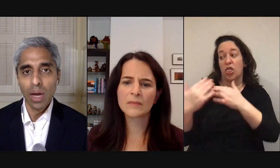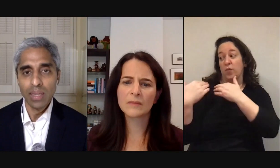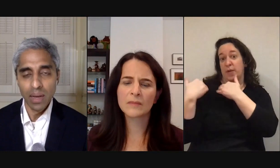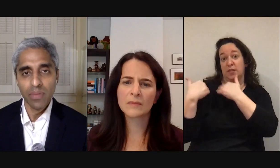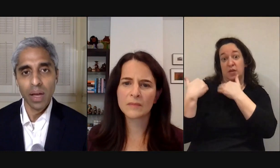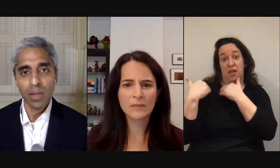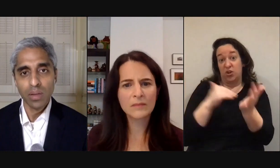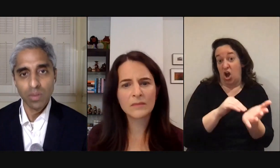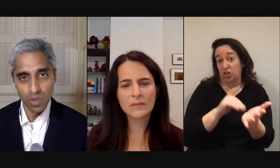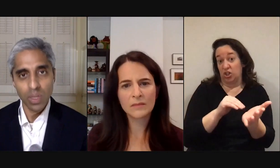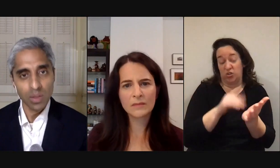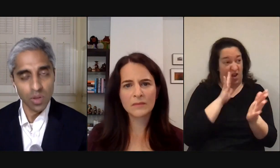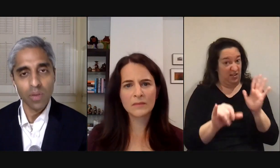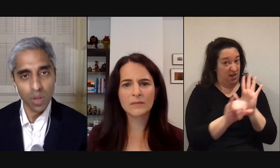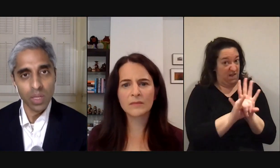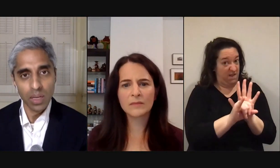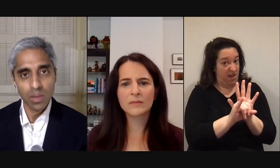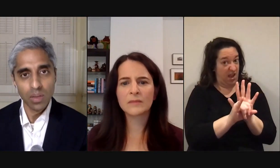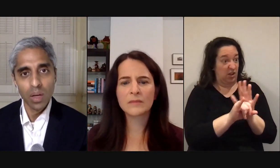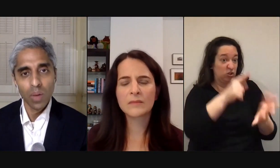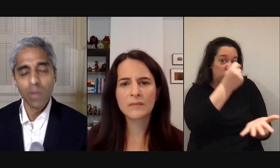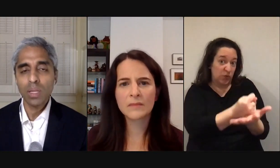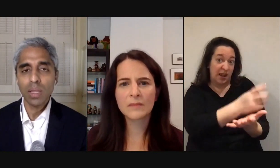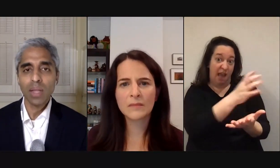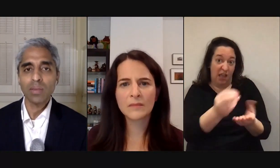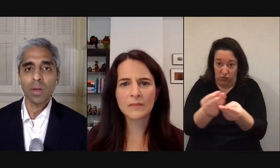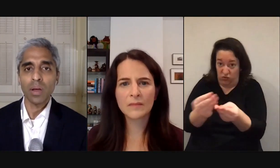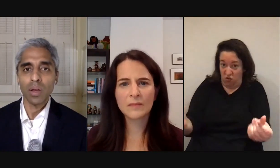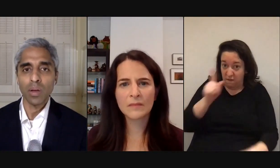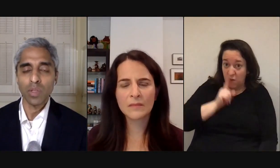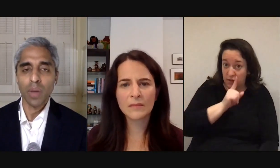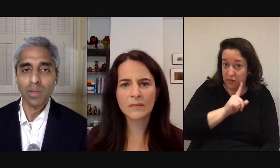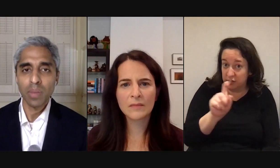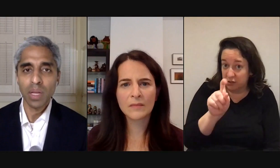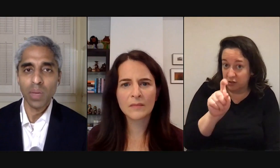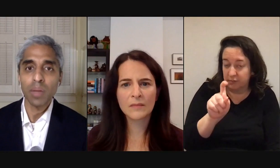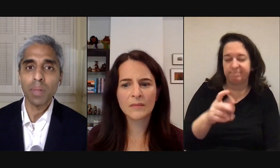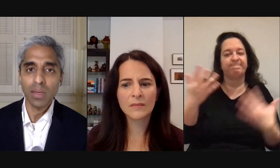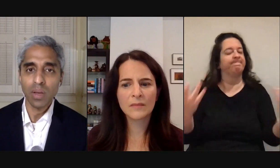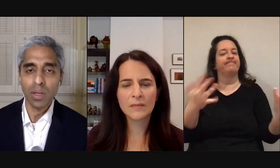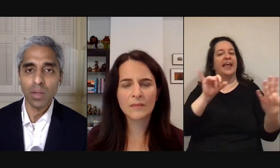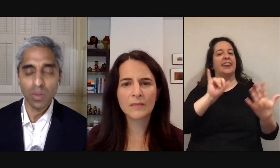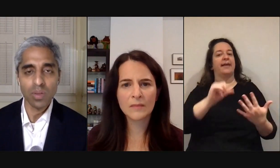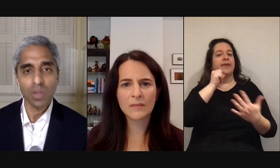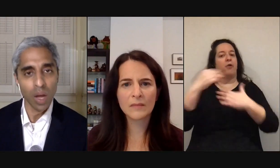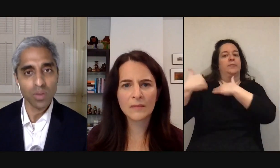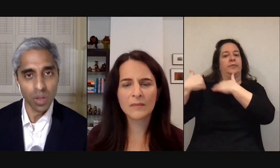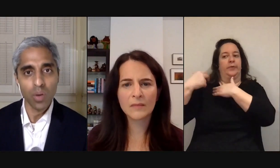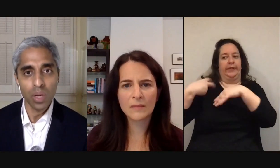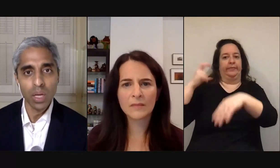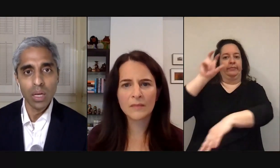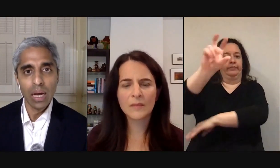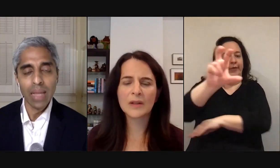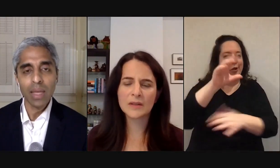identify treat and solve loneliness i don't think that that's a a responsibility we can place on nurses and